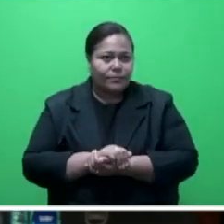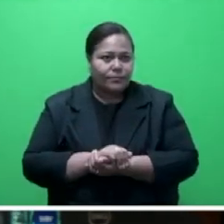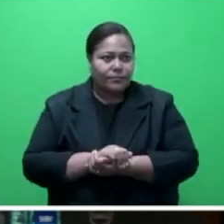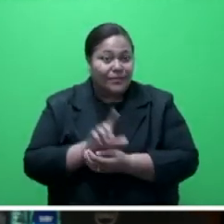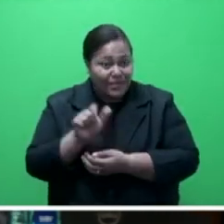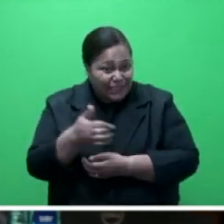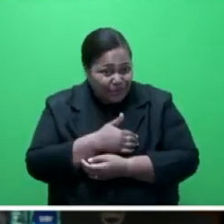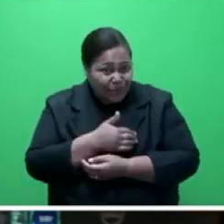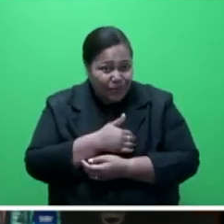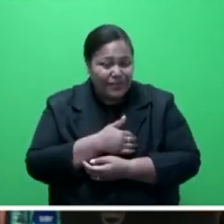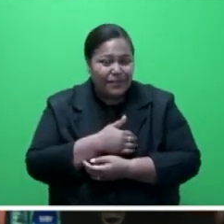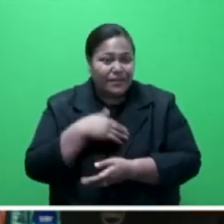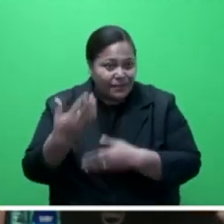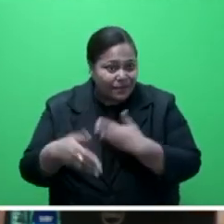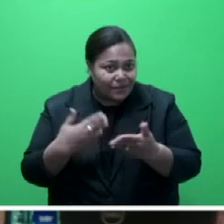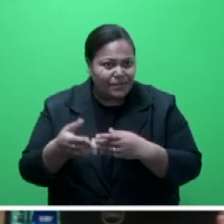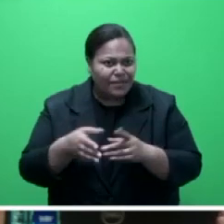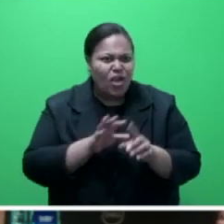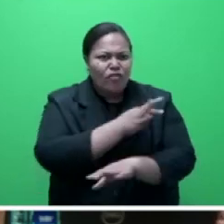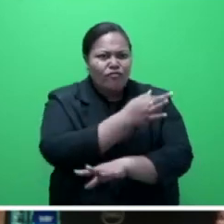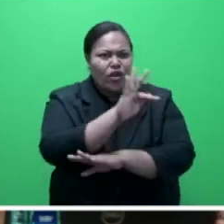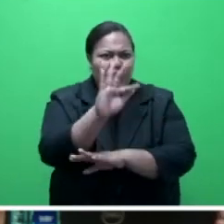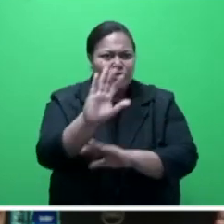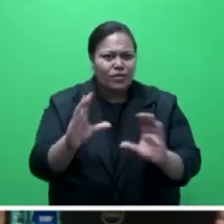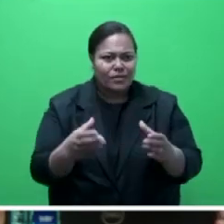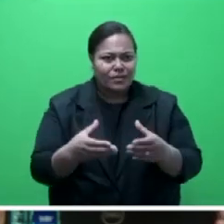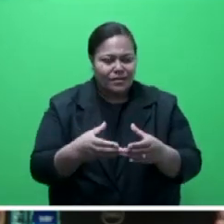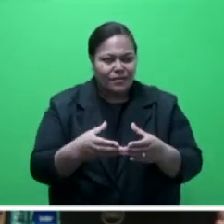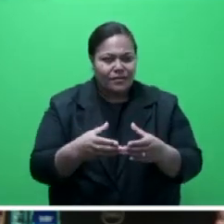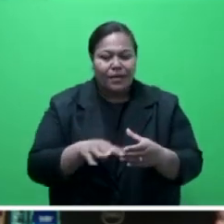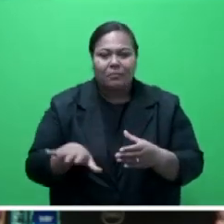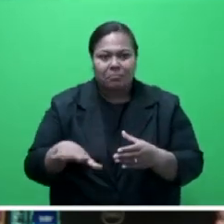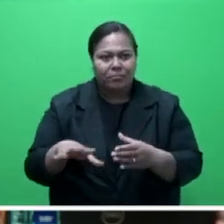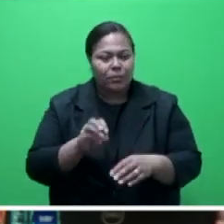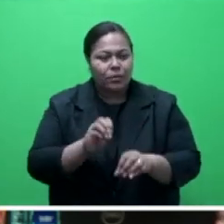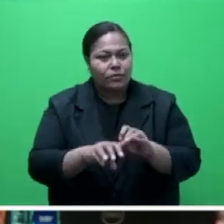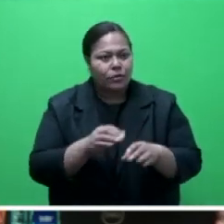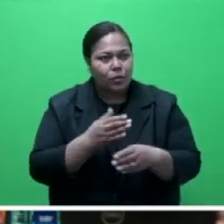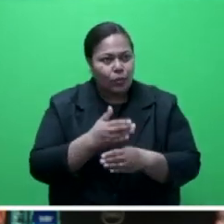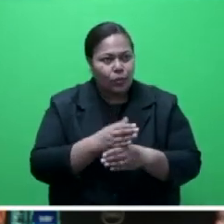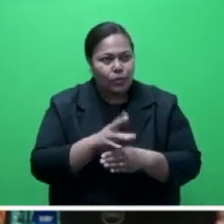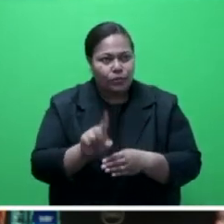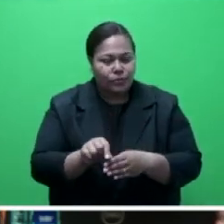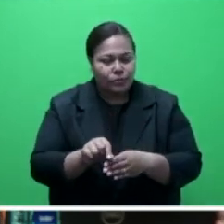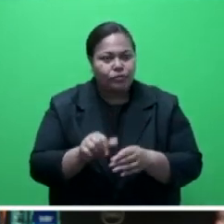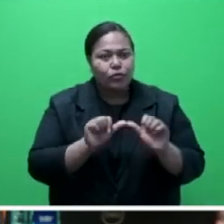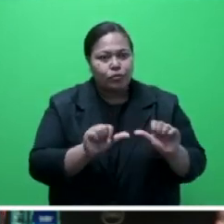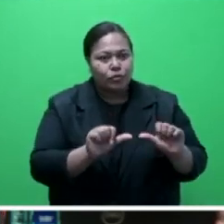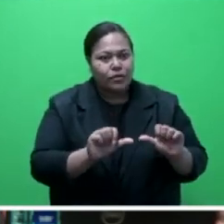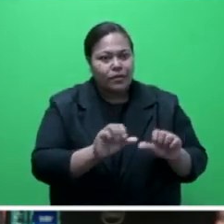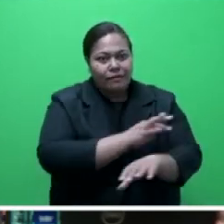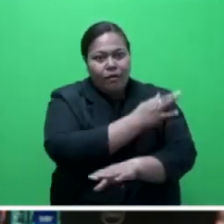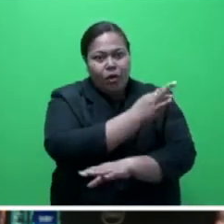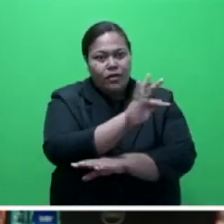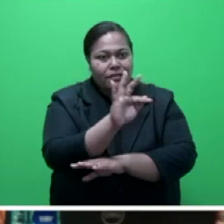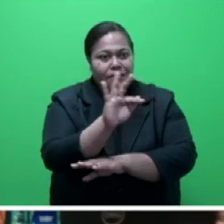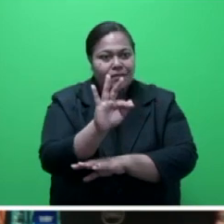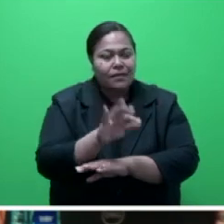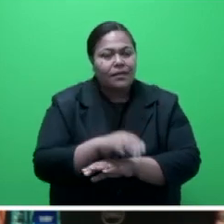spoke about the forestry sector and their contribution, relentless work in terms of protecting our forests. Mr Speaker said,